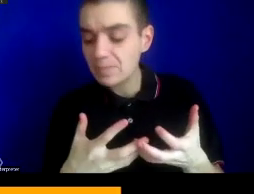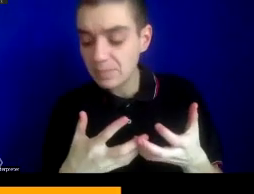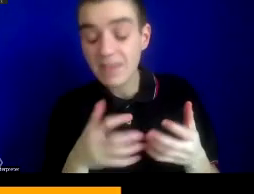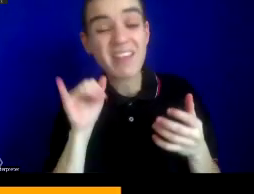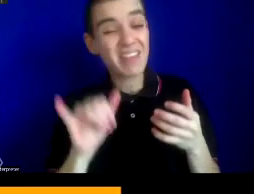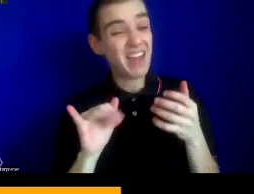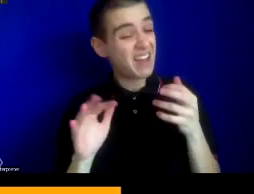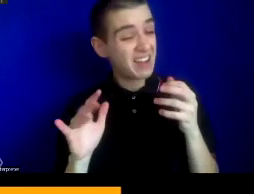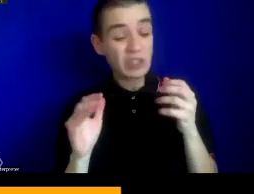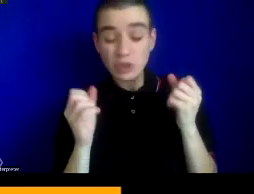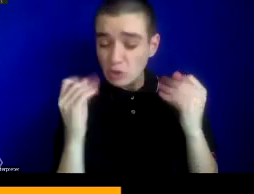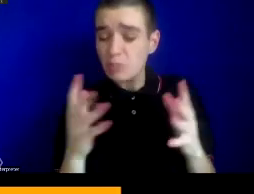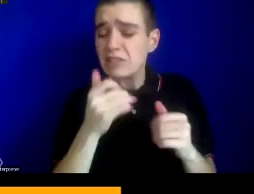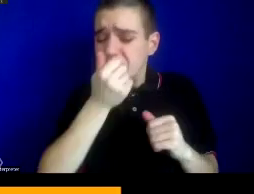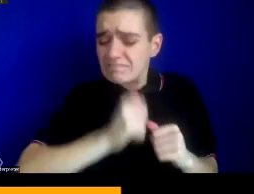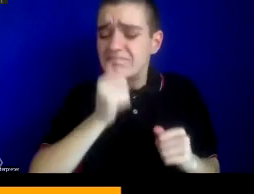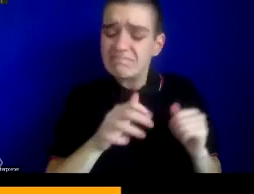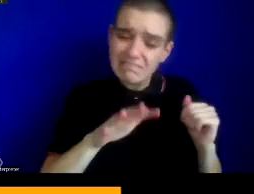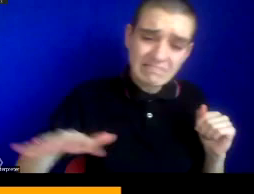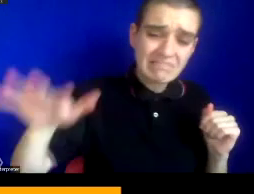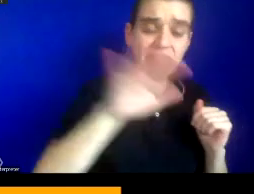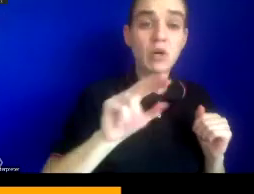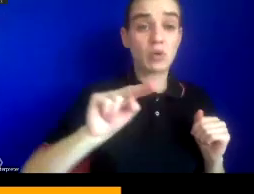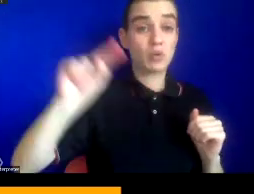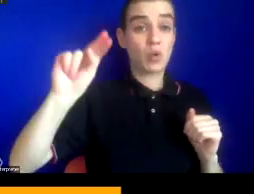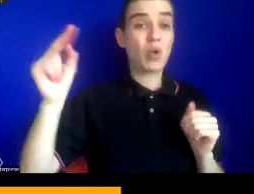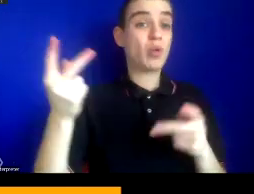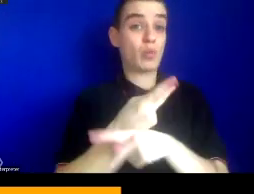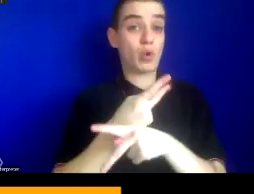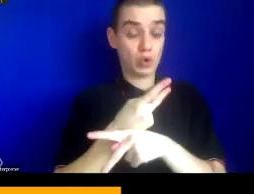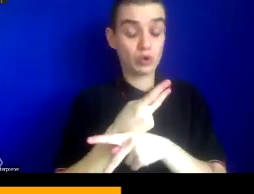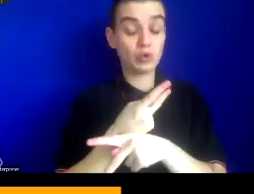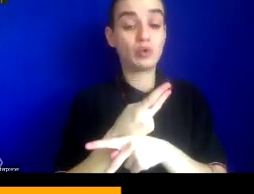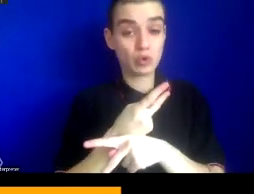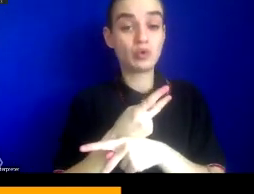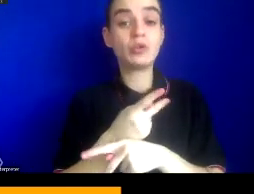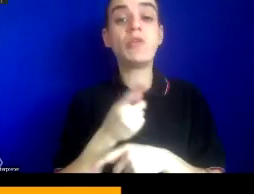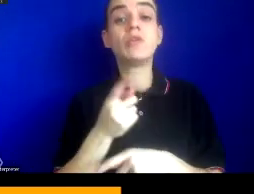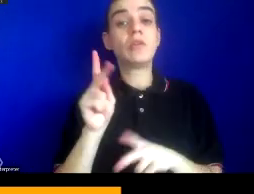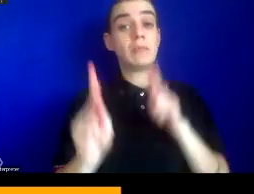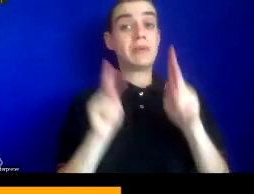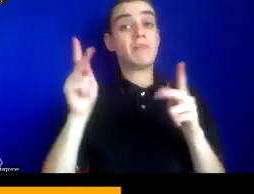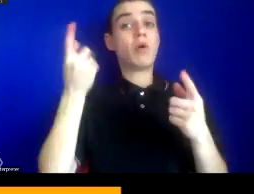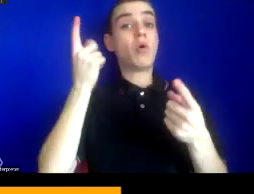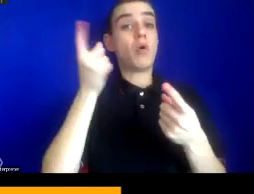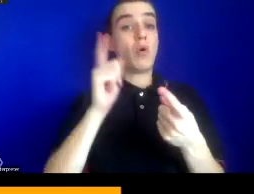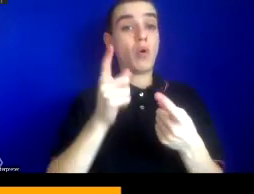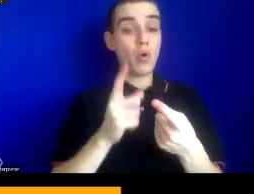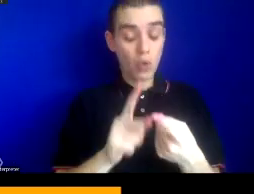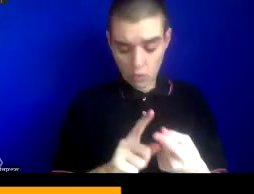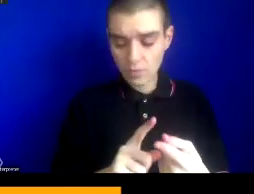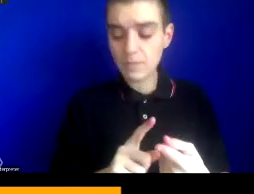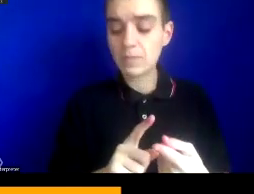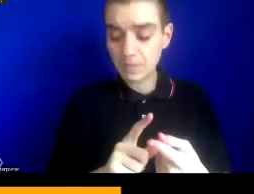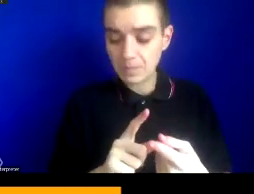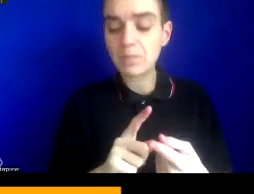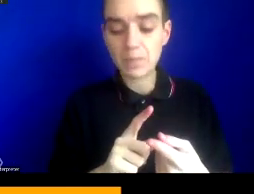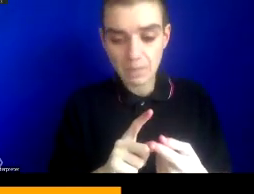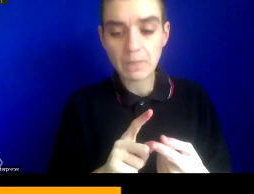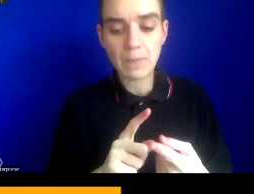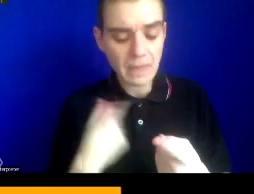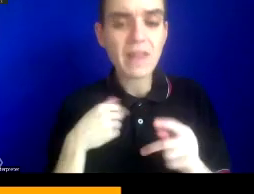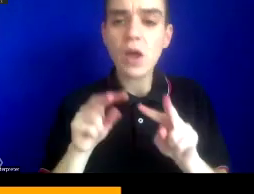of suffering. In the north, it was worse. The lesser population gradually declined and famine and plague kept watch on the